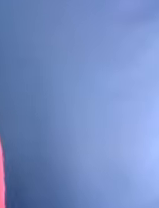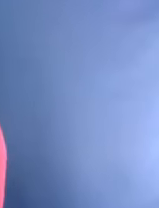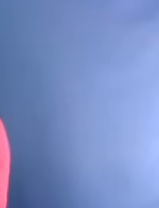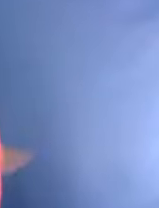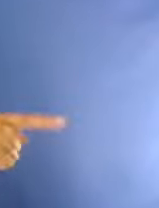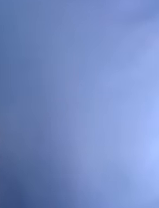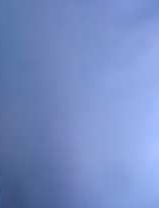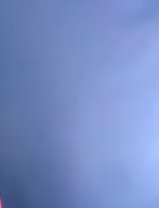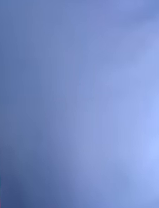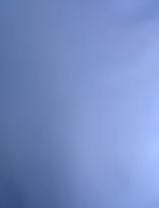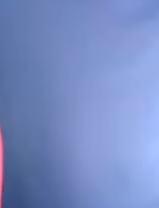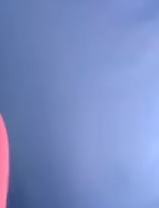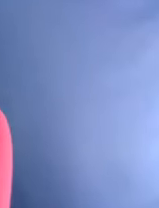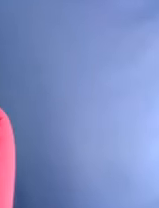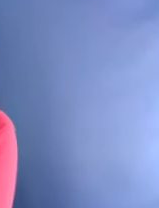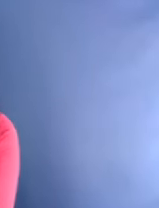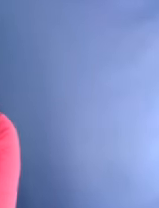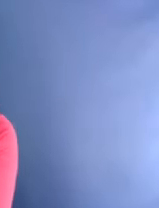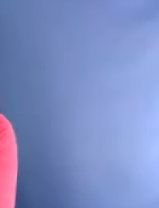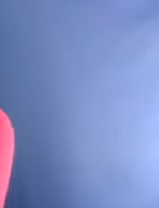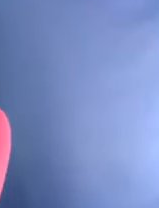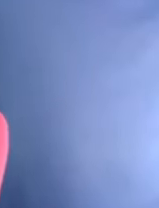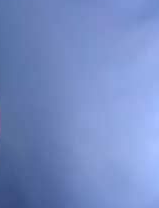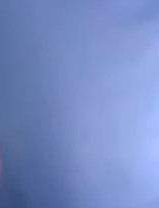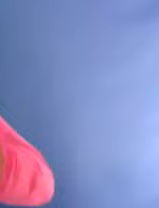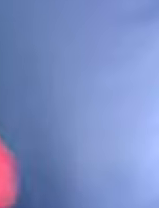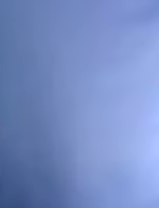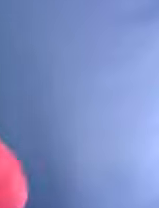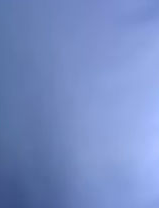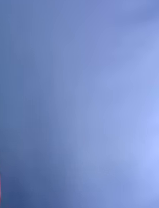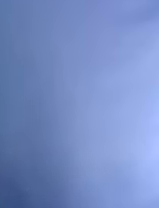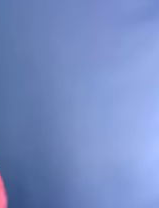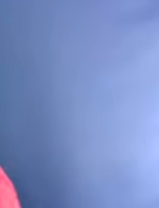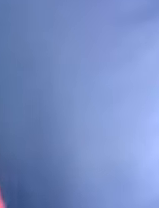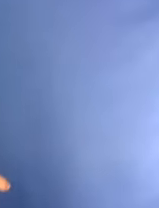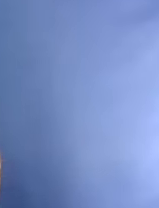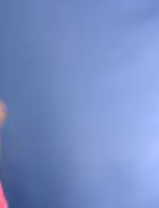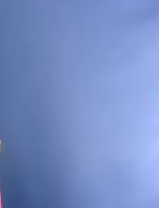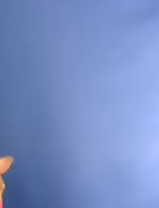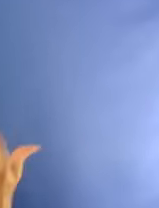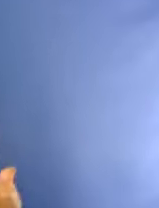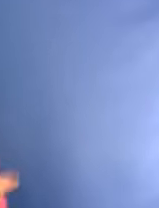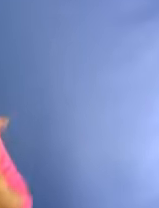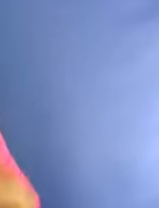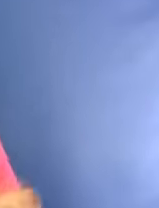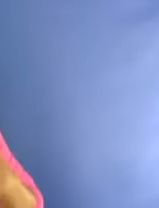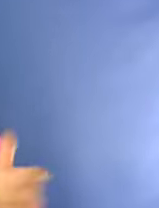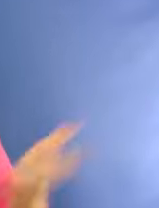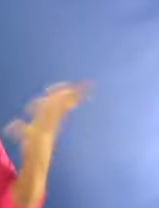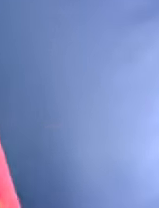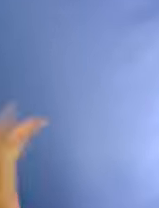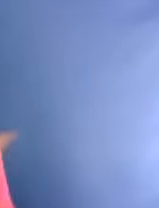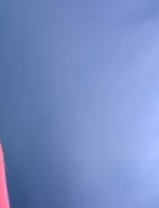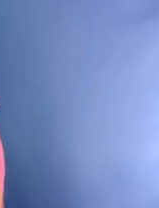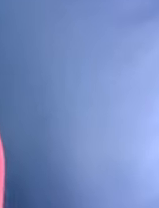We know that the models are not working sometimes and it would be really good to have those ongoing conversations about how we go beyond and dismantle that